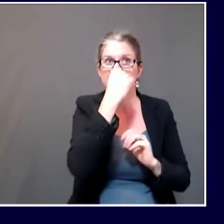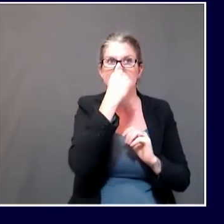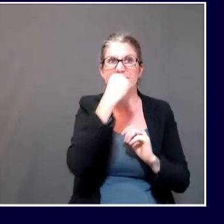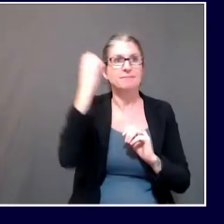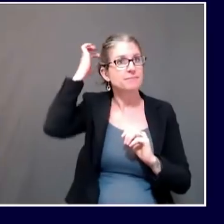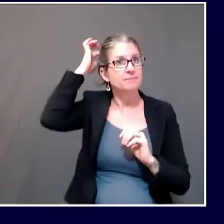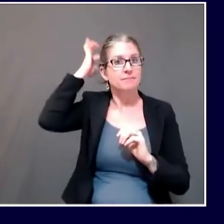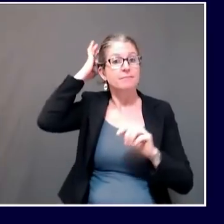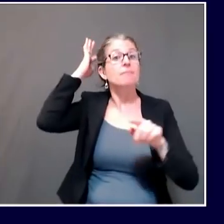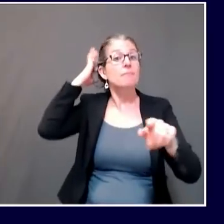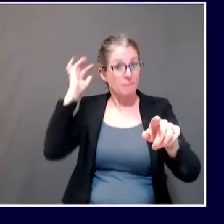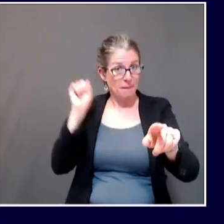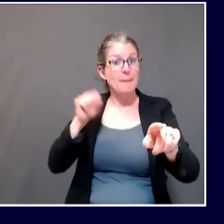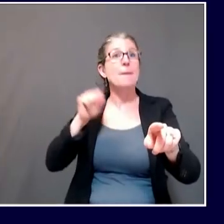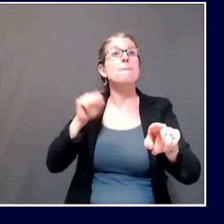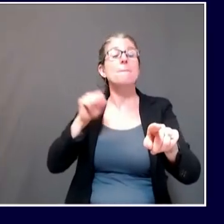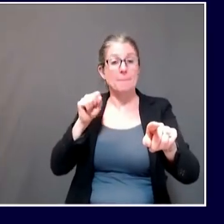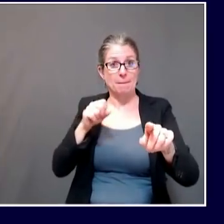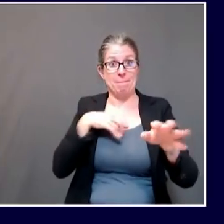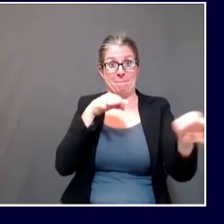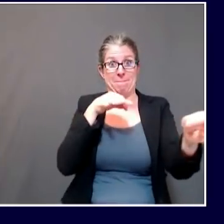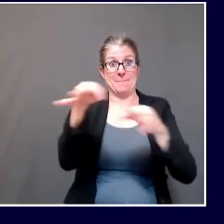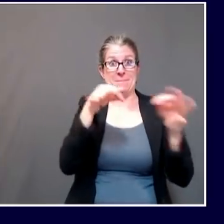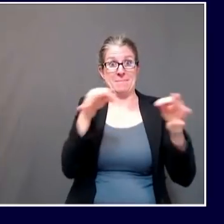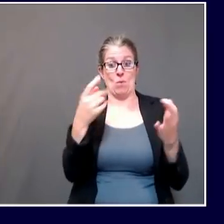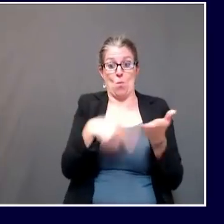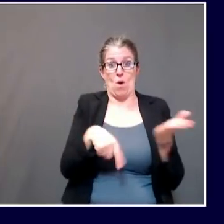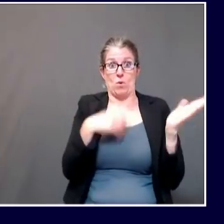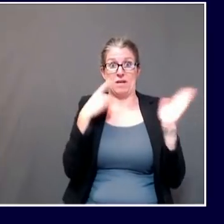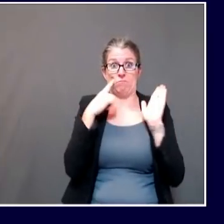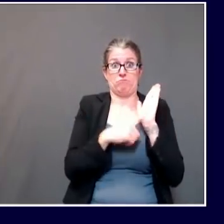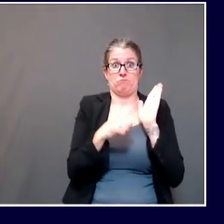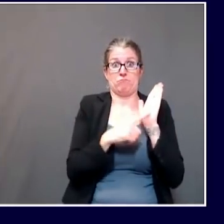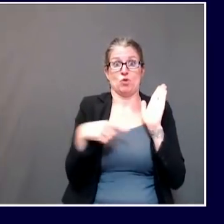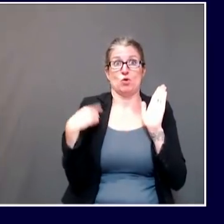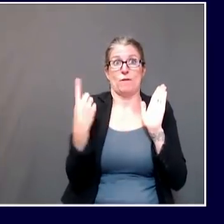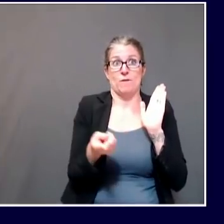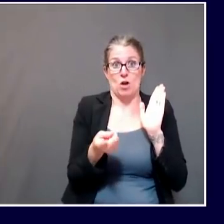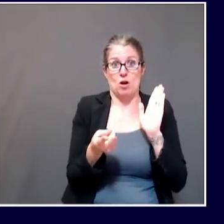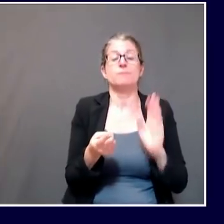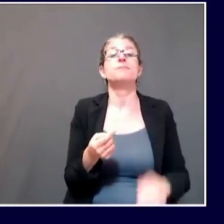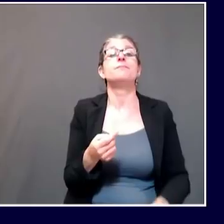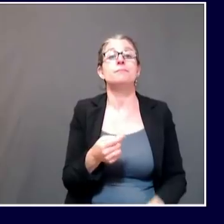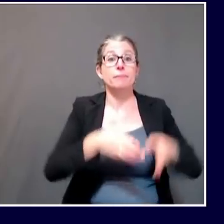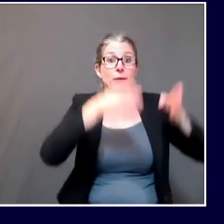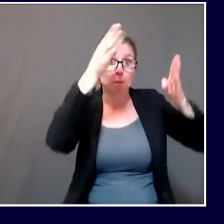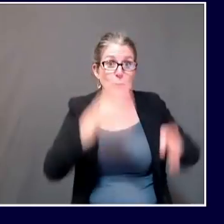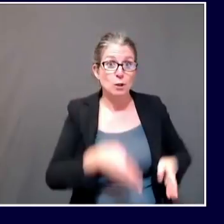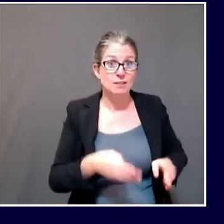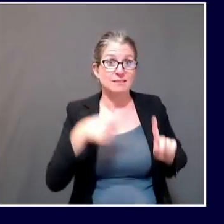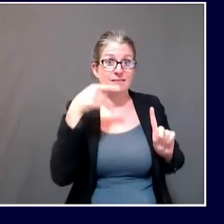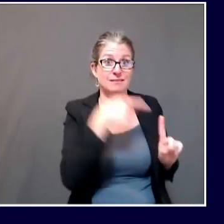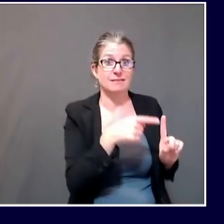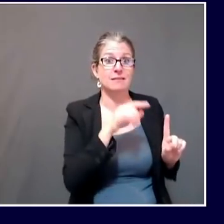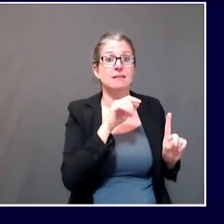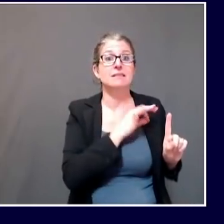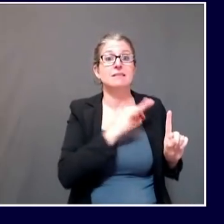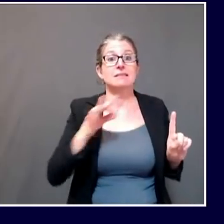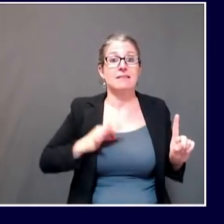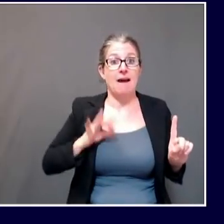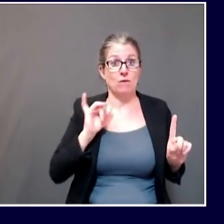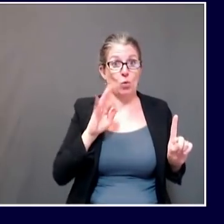that an employee who attended the August 7th wedding was responsible for bringing it in